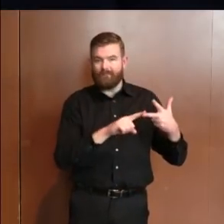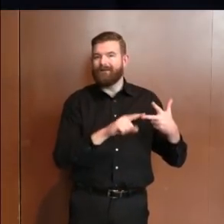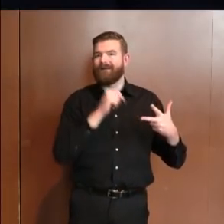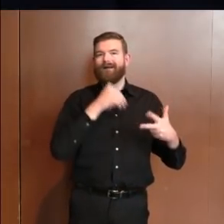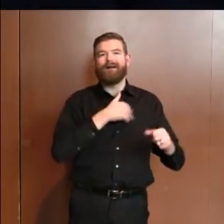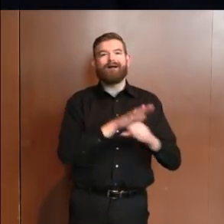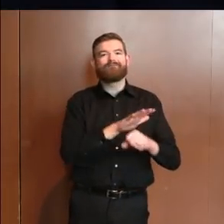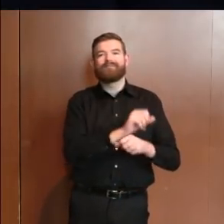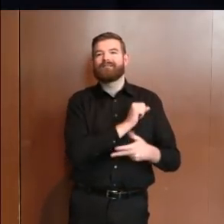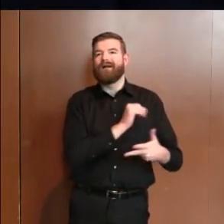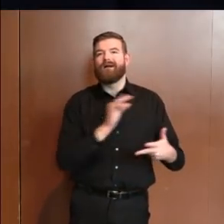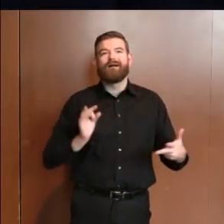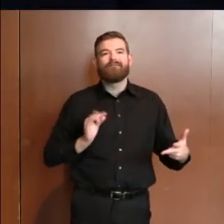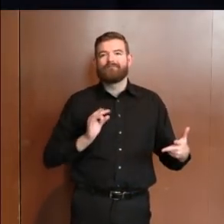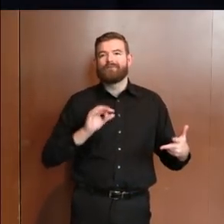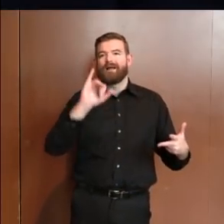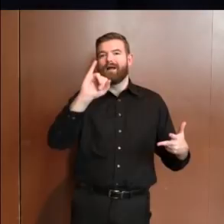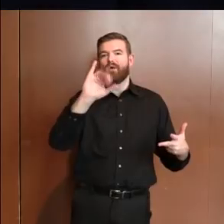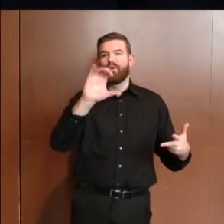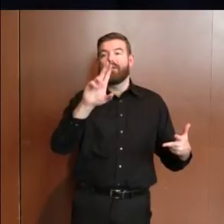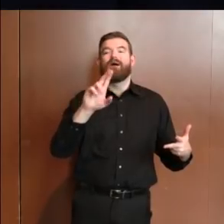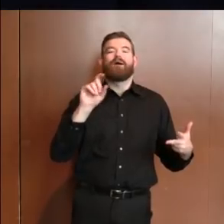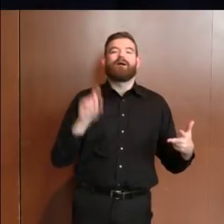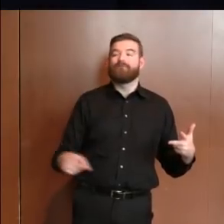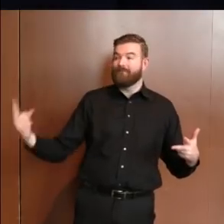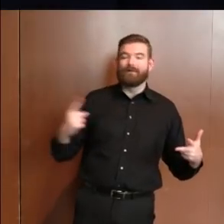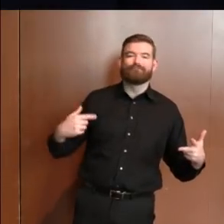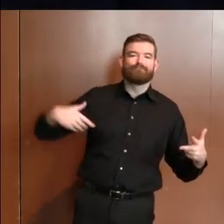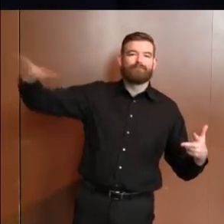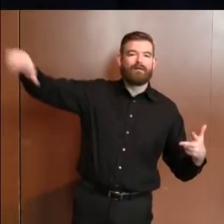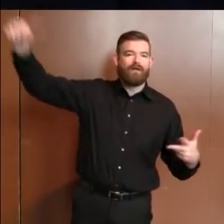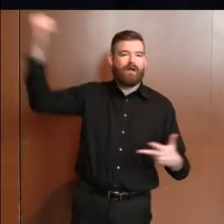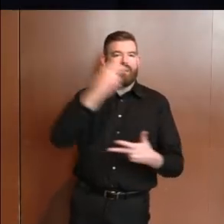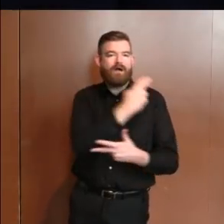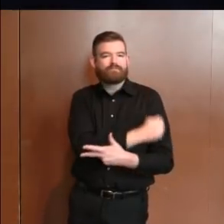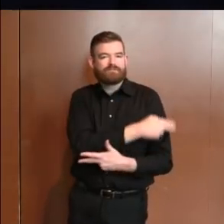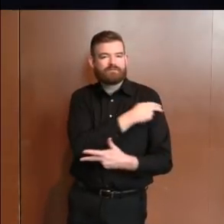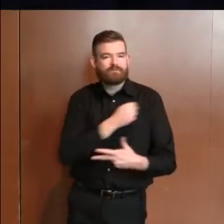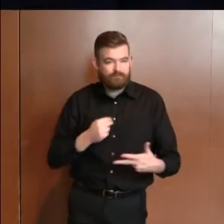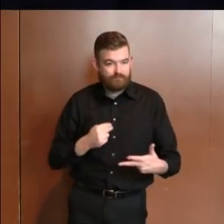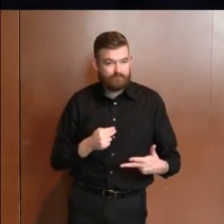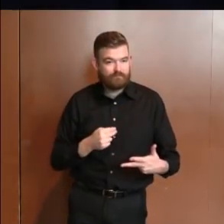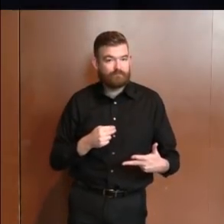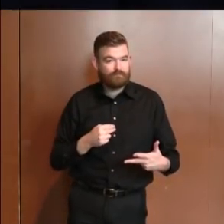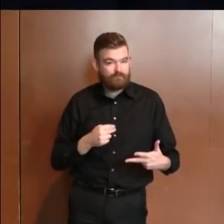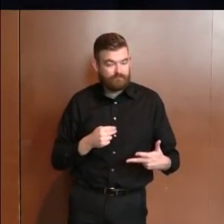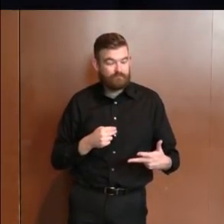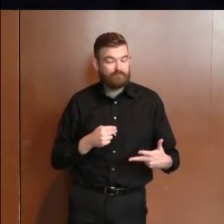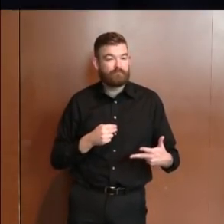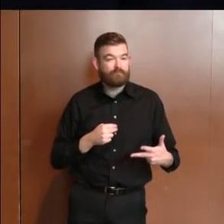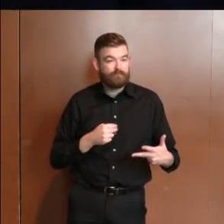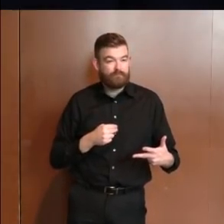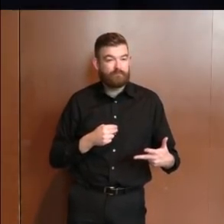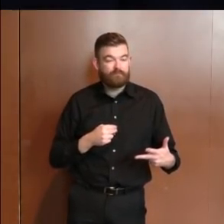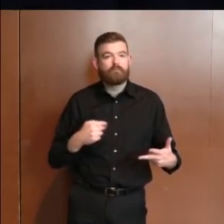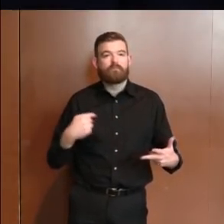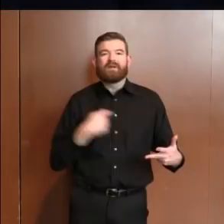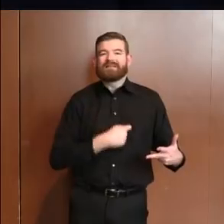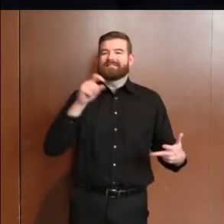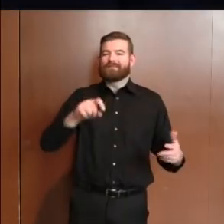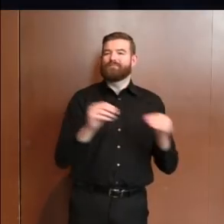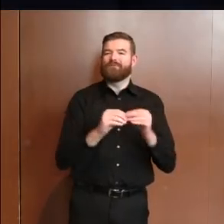Six on full divert, primarily due to staff issues. We need volunteers.